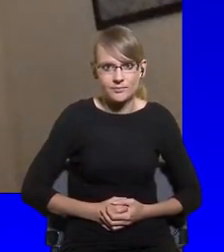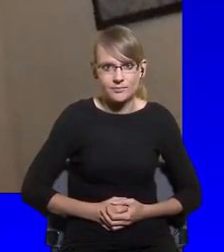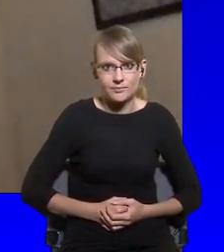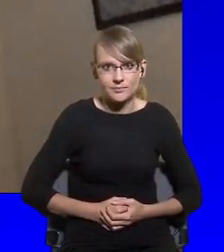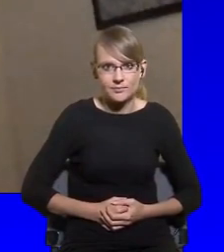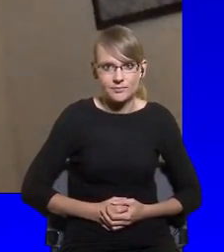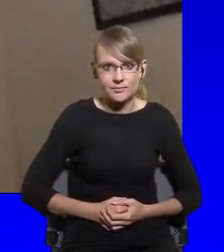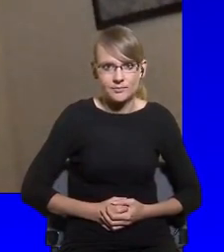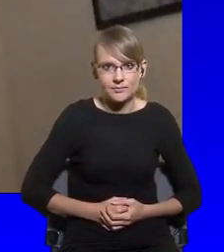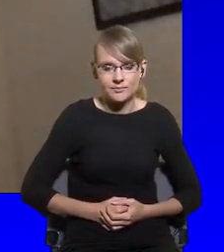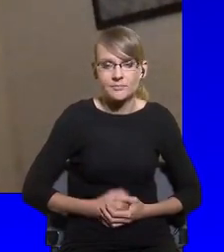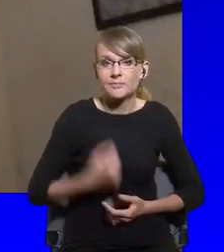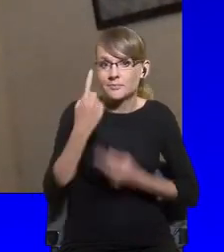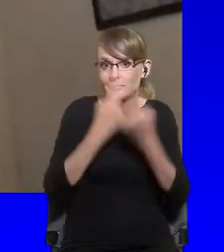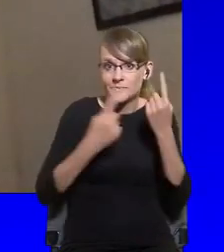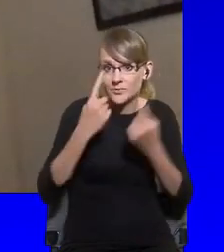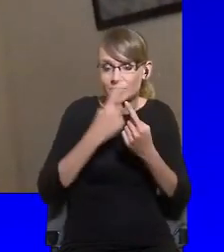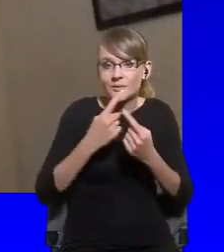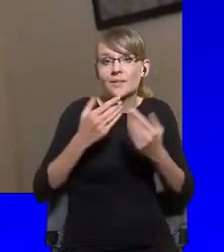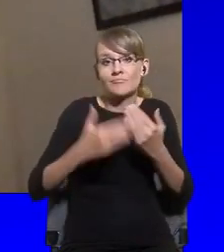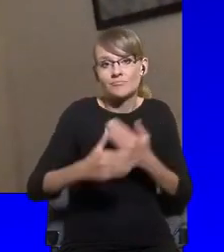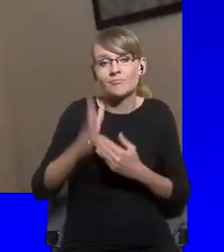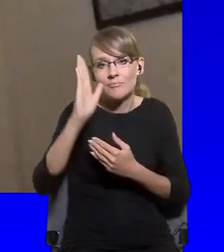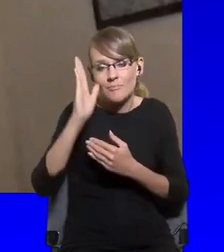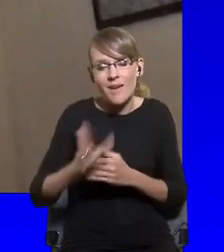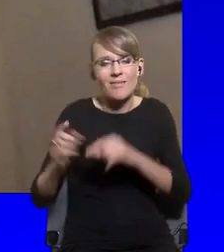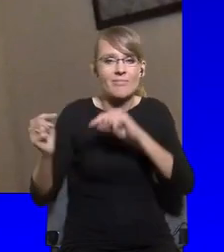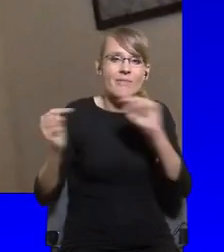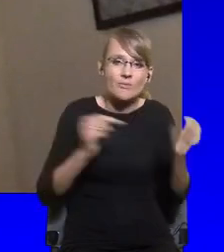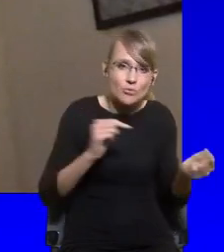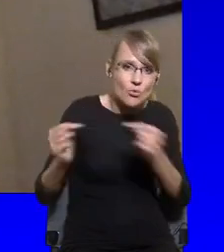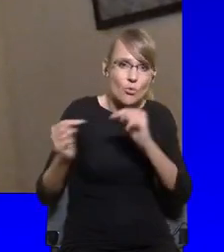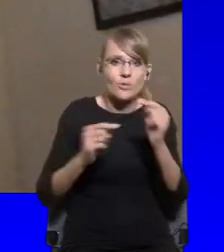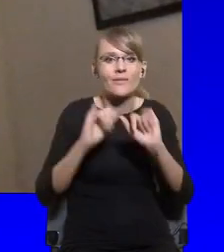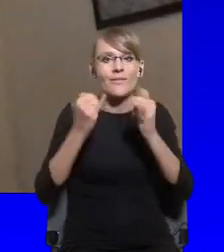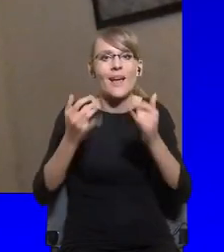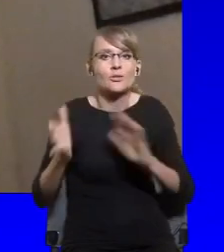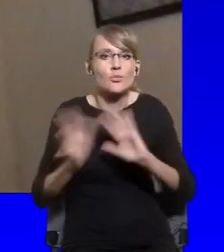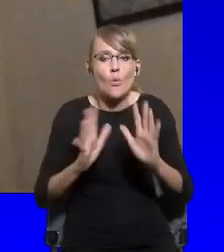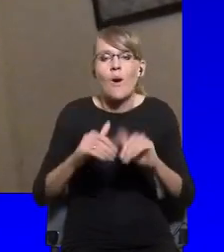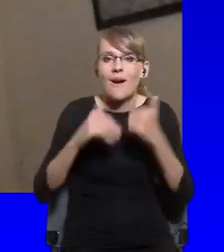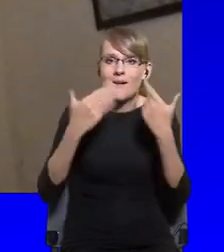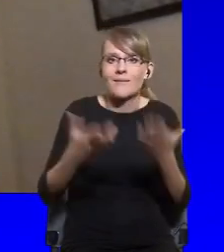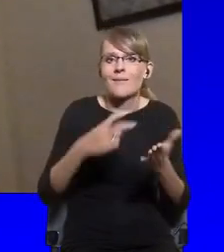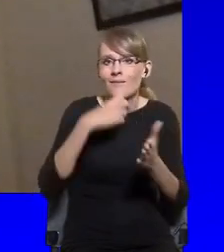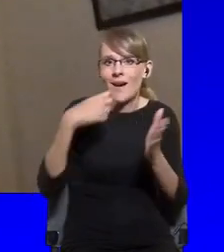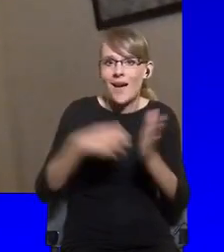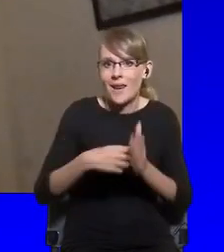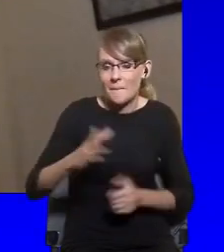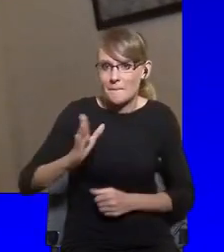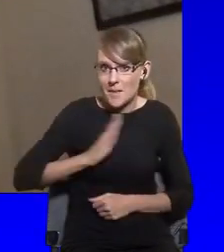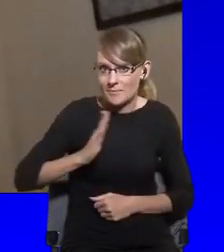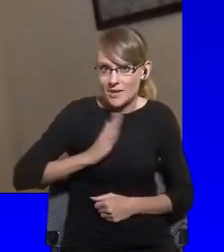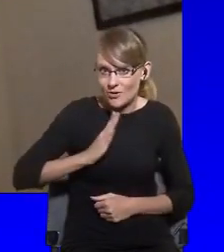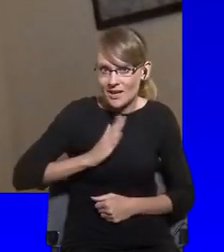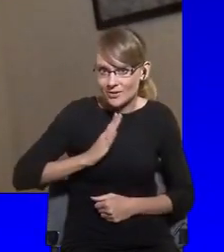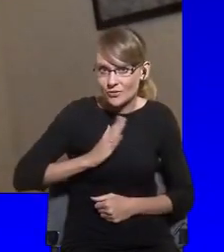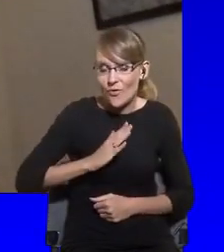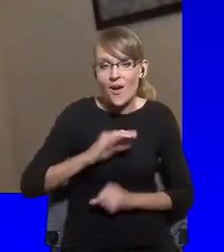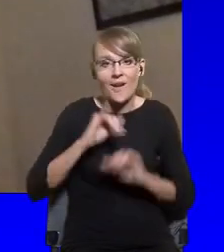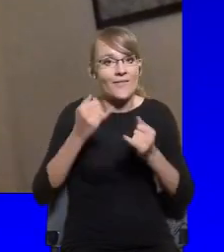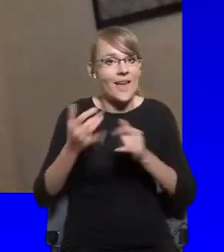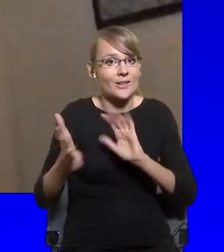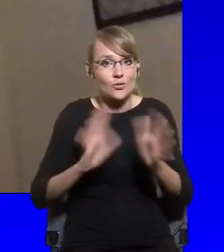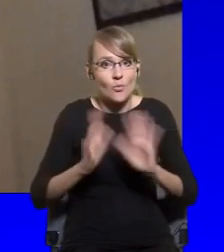debates, both about how you can actually ensure people's safety, but also how you go about legitimating it. And we've seen some really